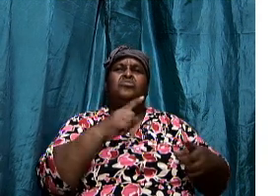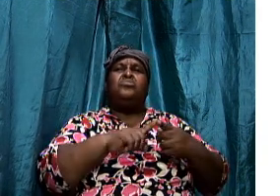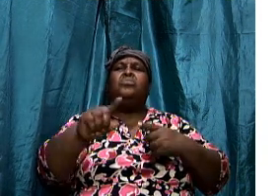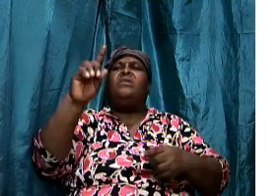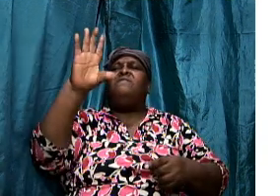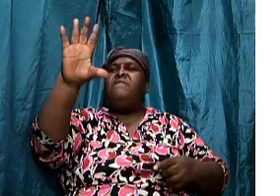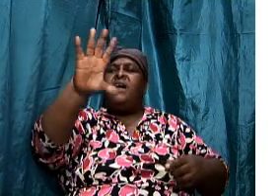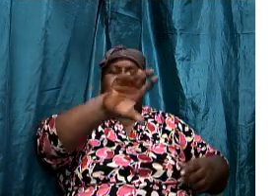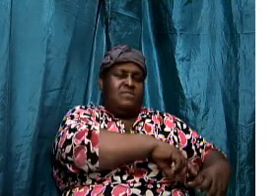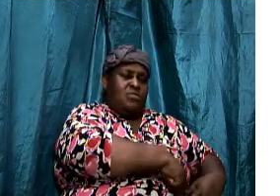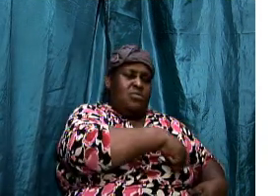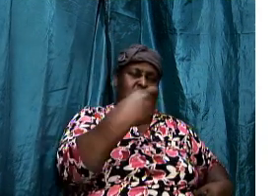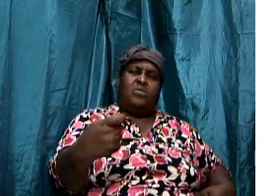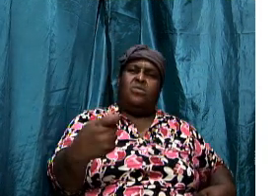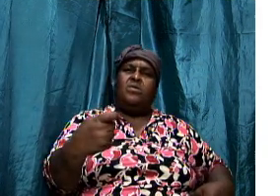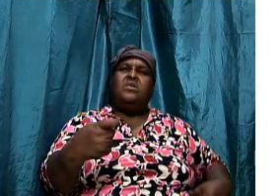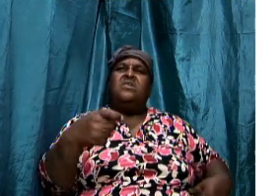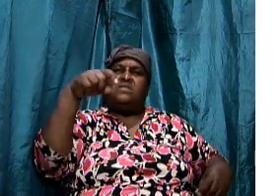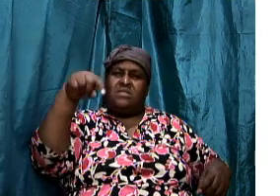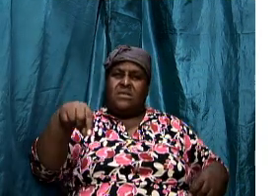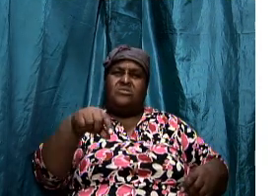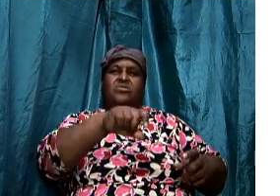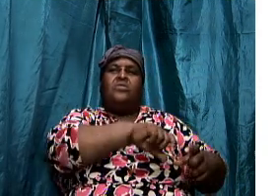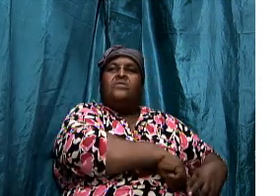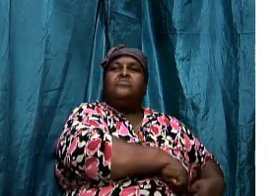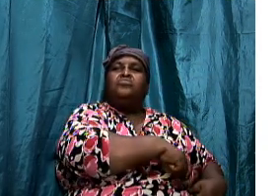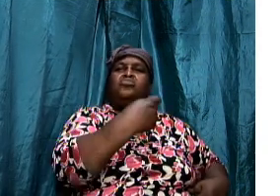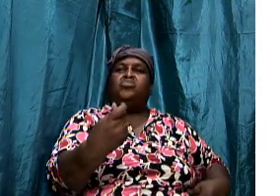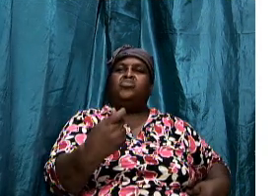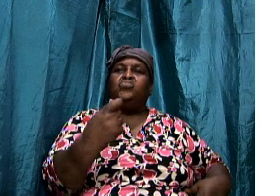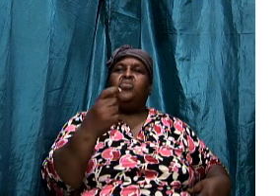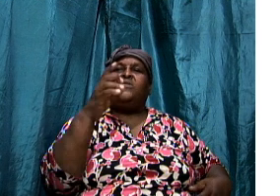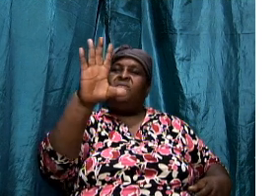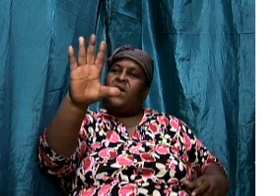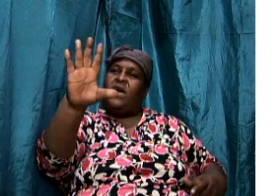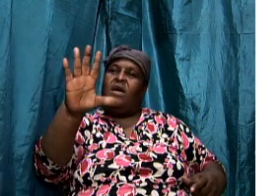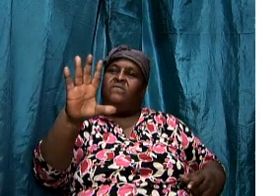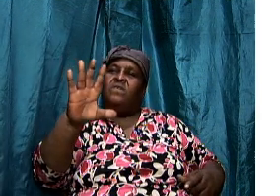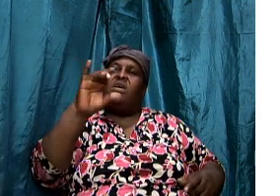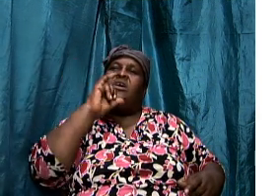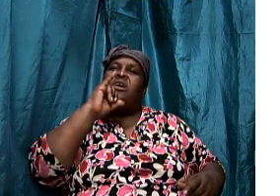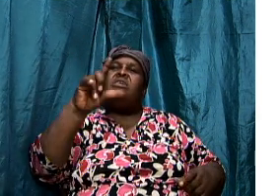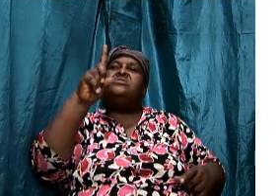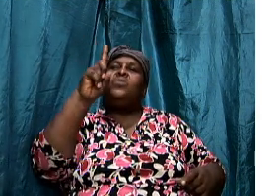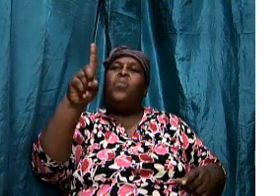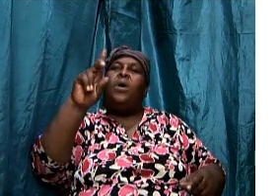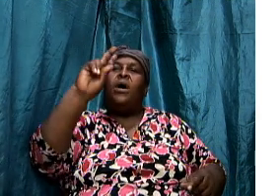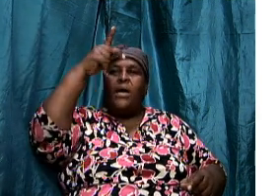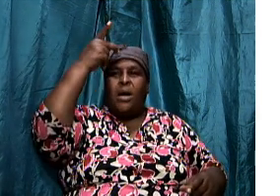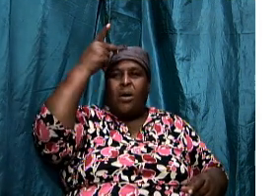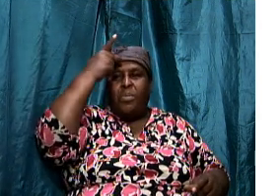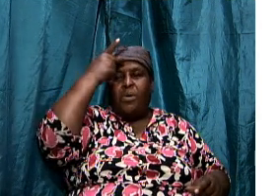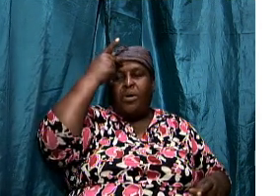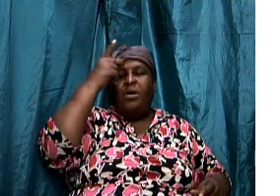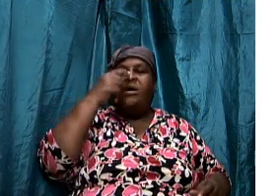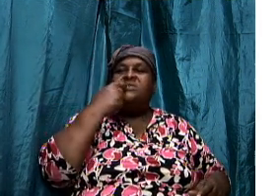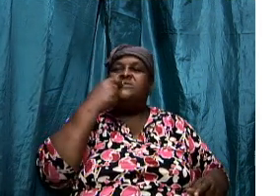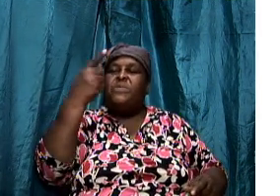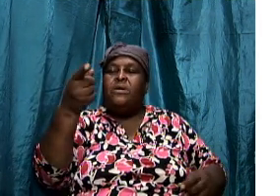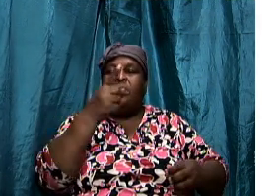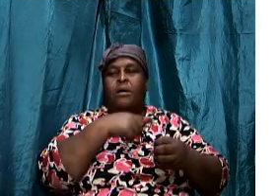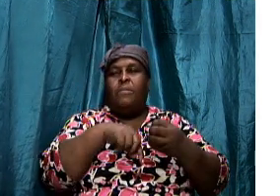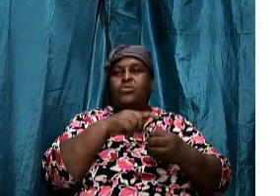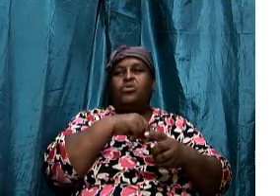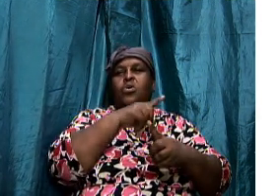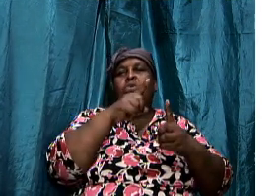And this particular sword is the one that Paul referred to when